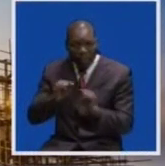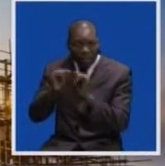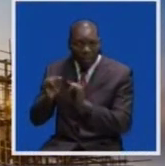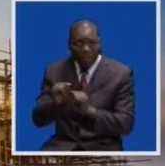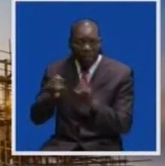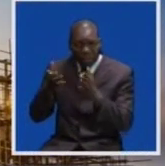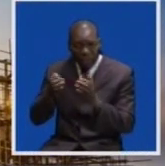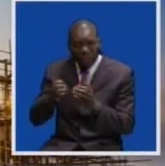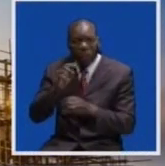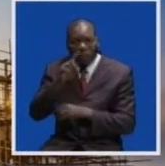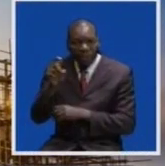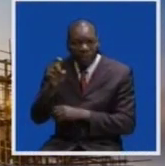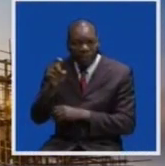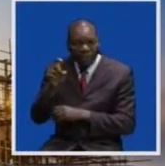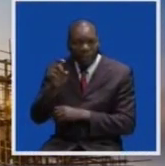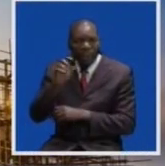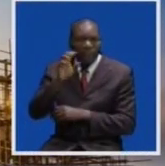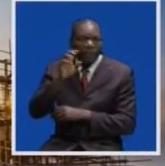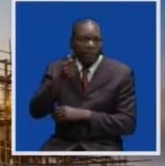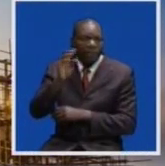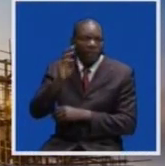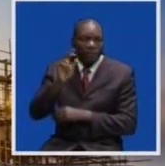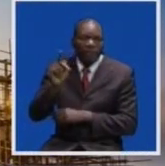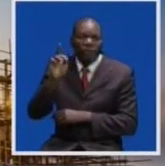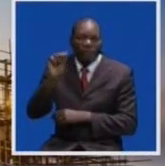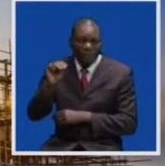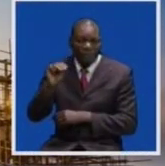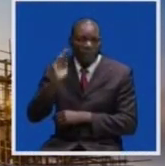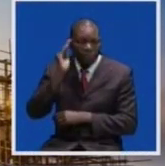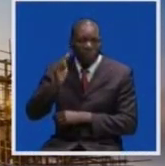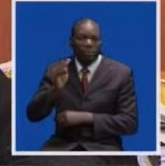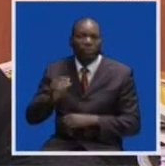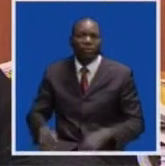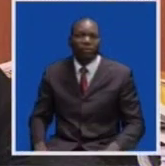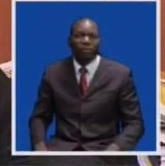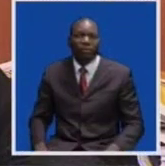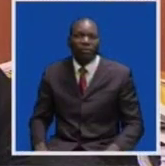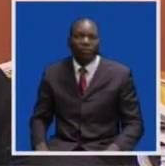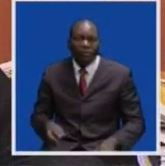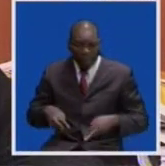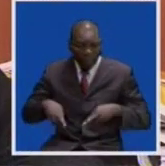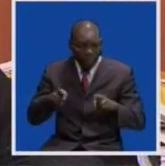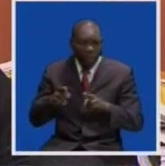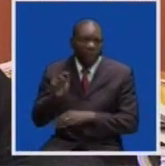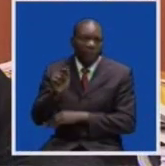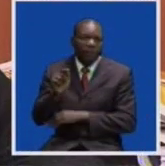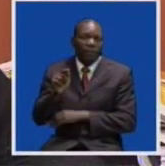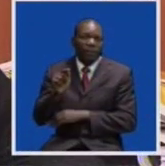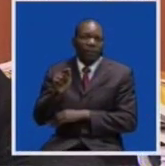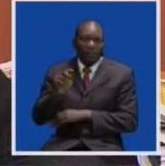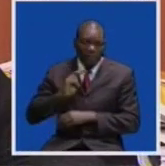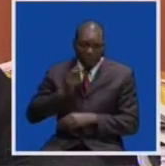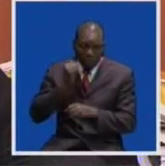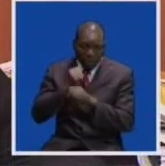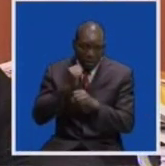to cover 116 kilometers. It is one of those roads that we are working